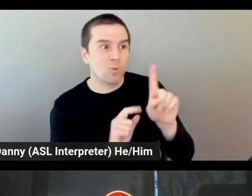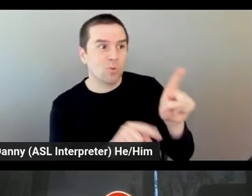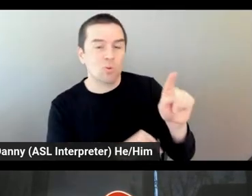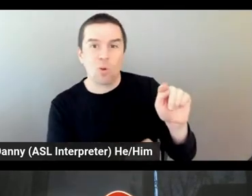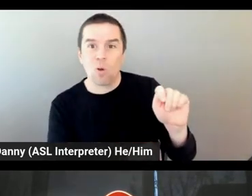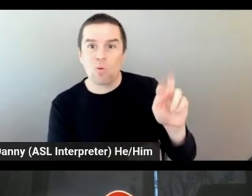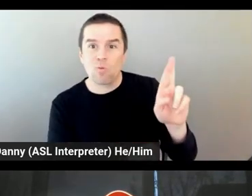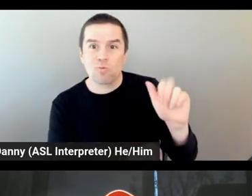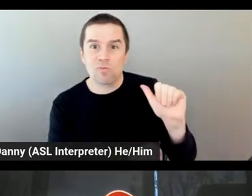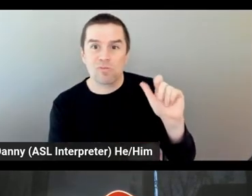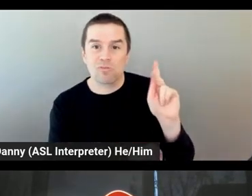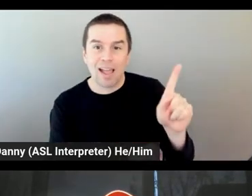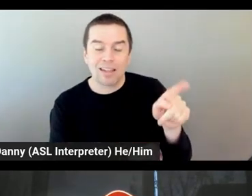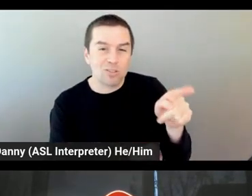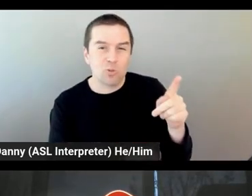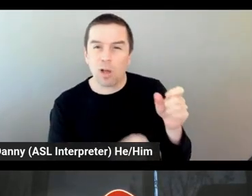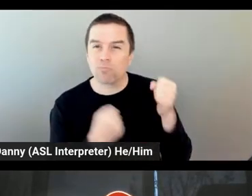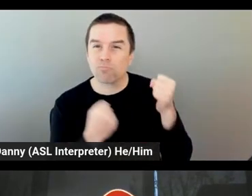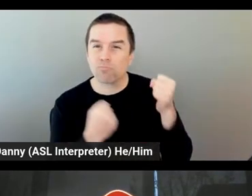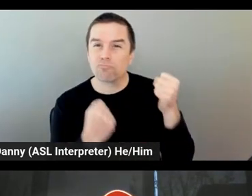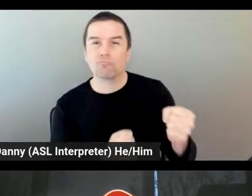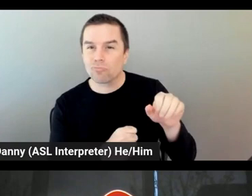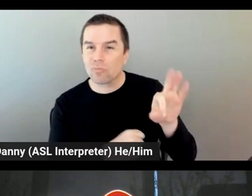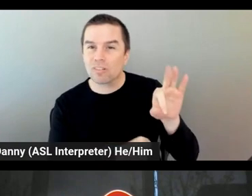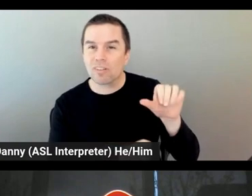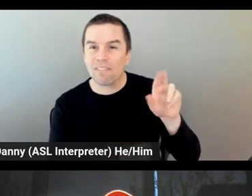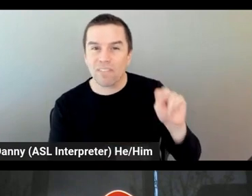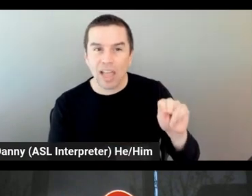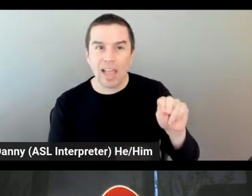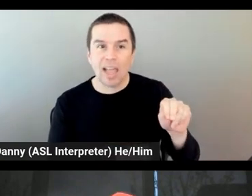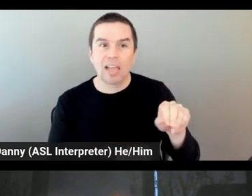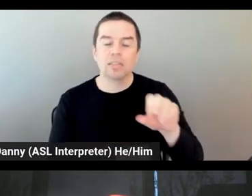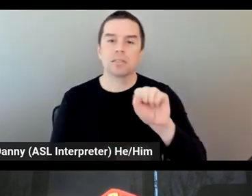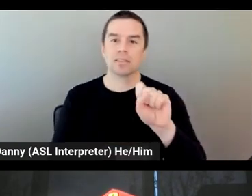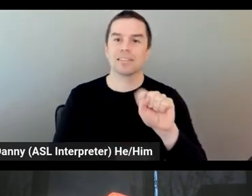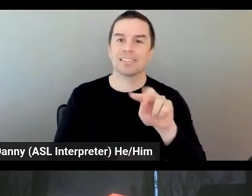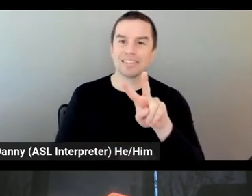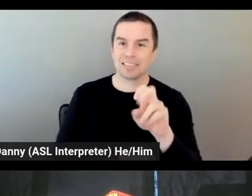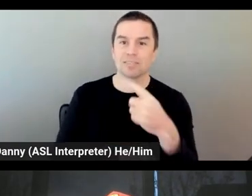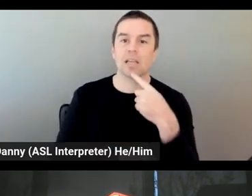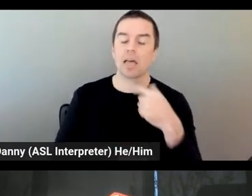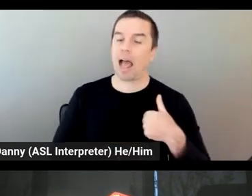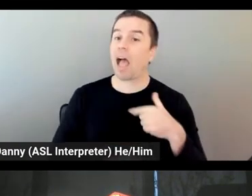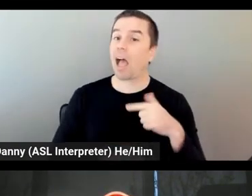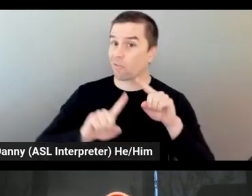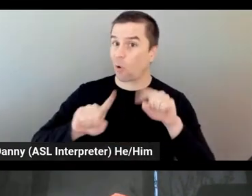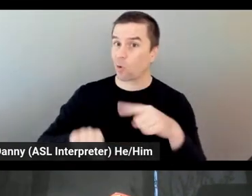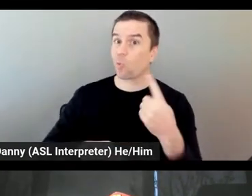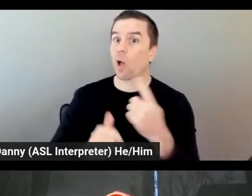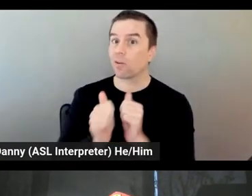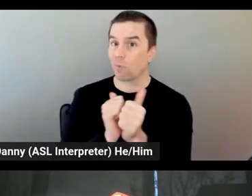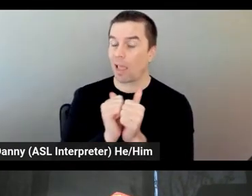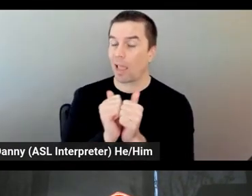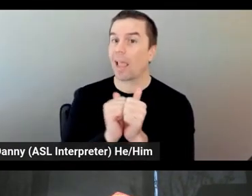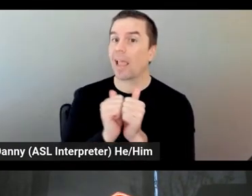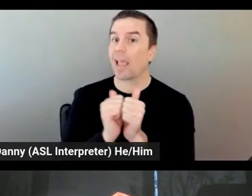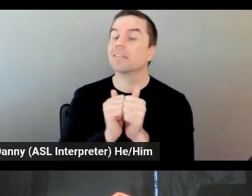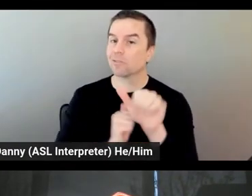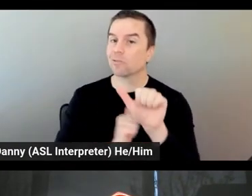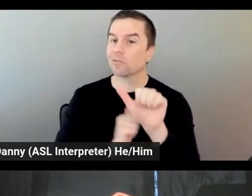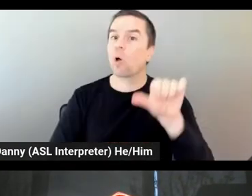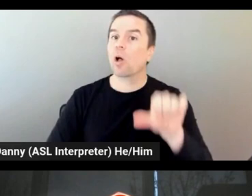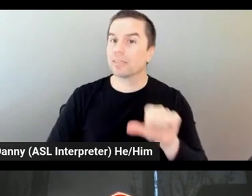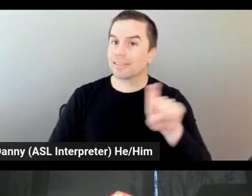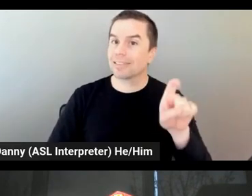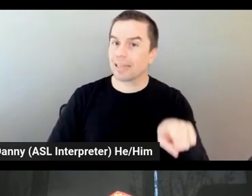agree with that, actually. Yeah, having been to a race, ironically, Austin, you know, it was actually quite hard to follow what was going on when